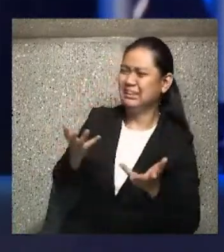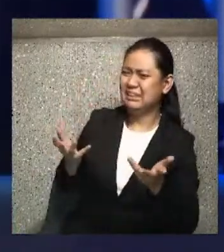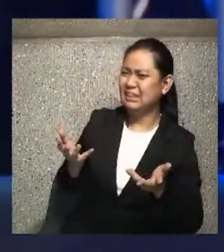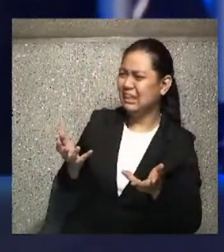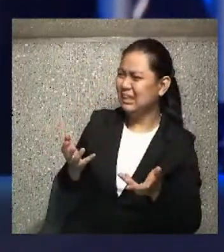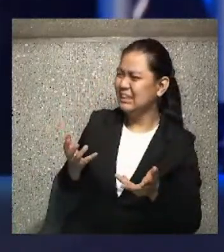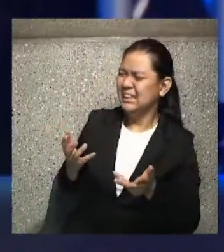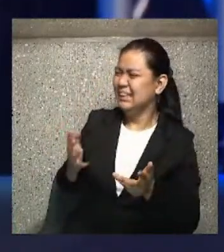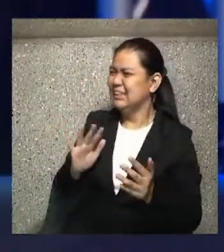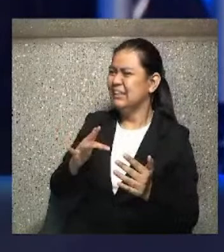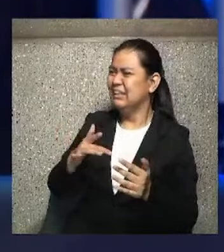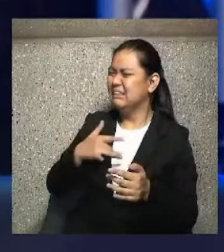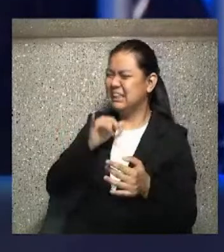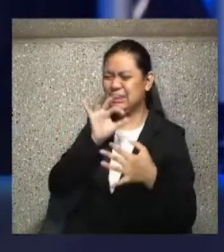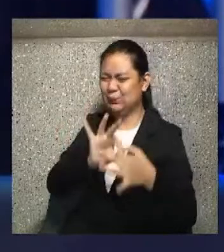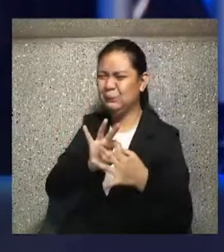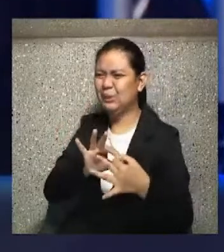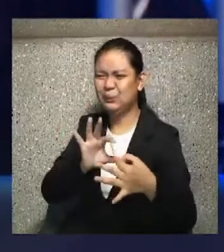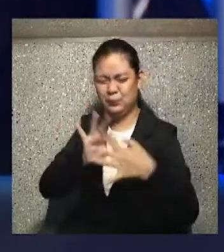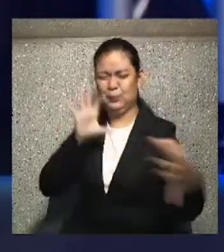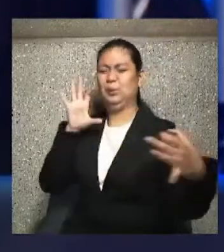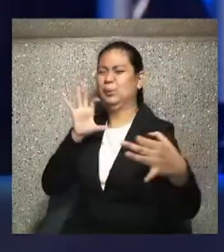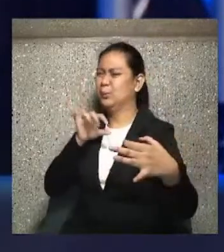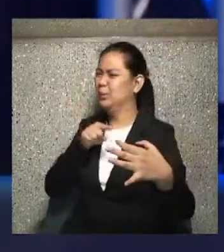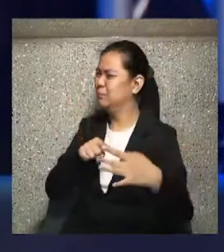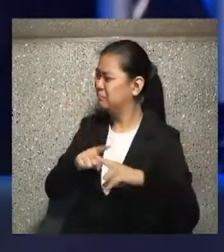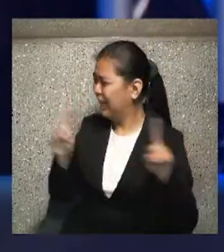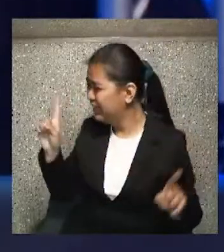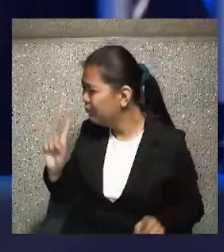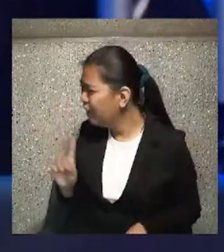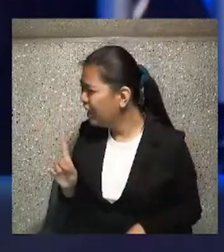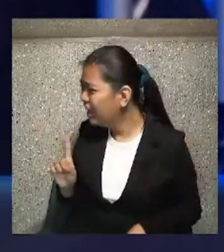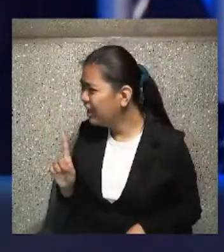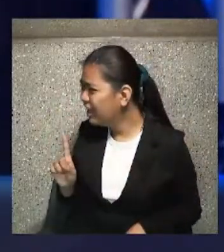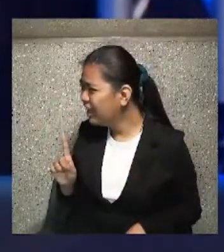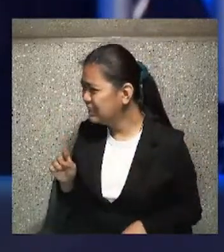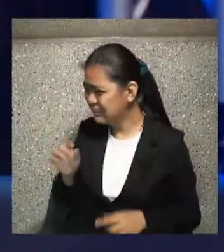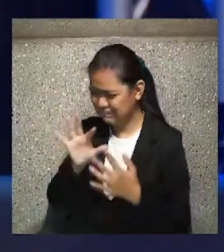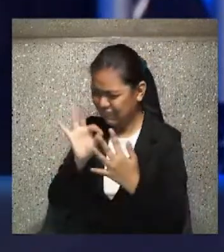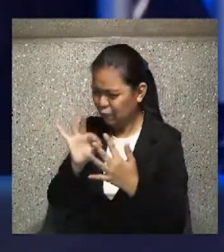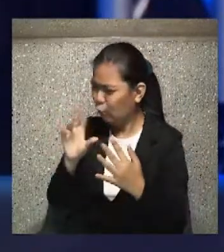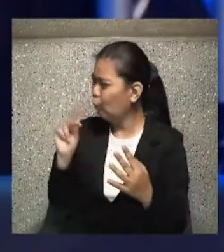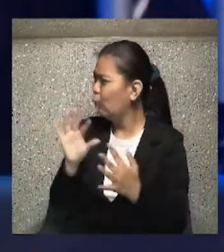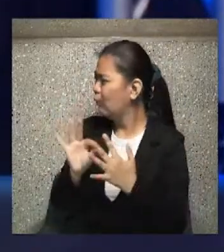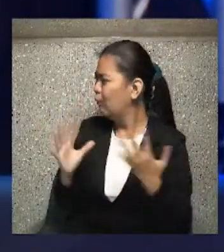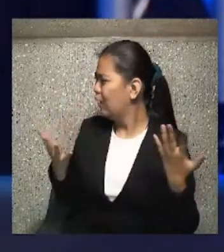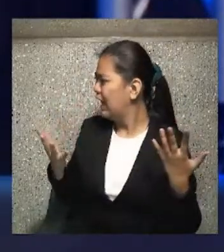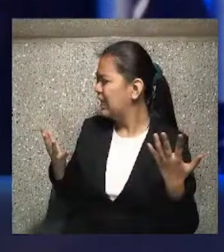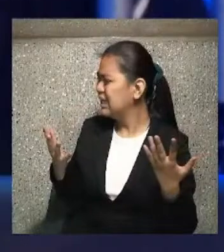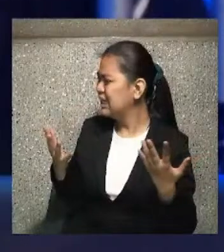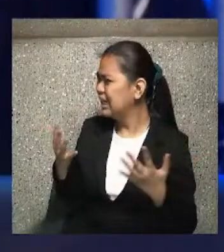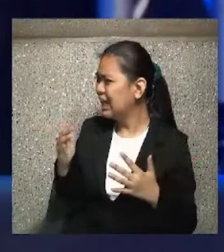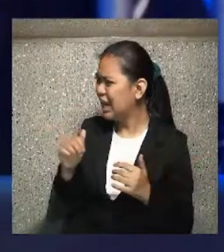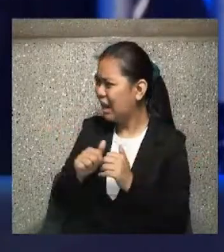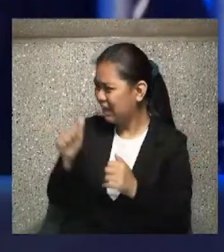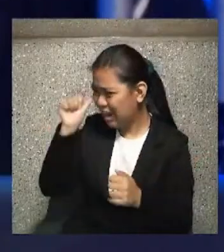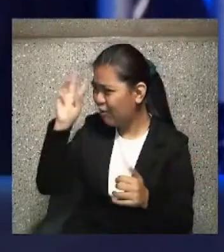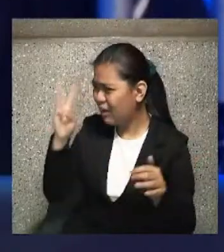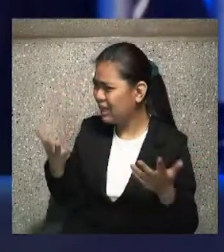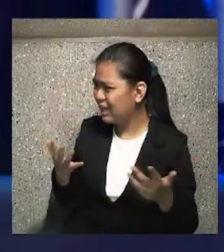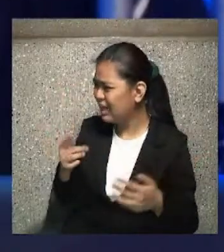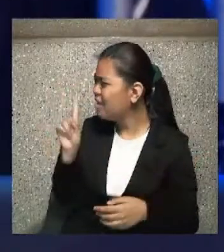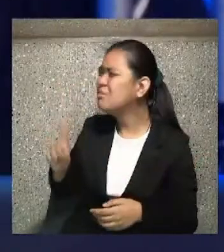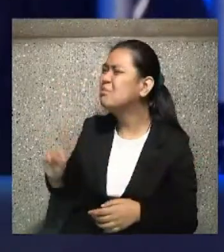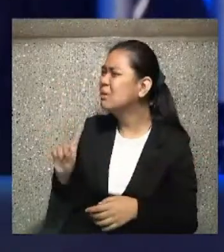relationship between you and God. But sometimes we can identify, or maybe not that conscious, sometimes the biggest block